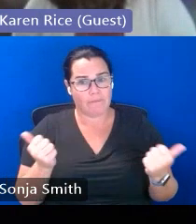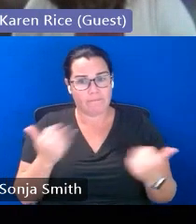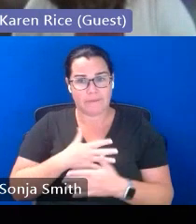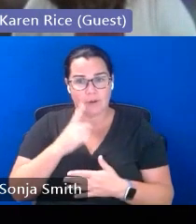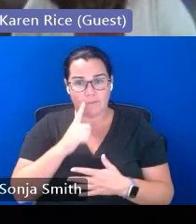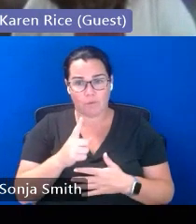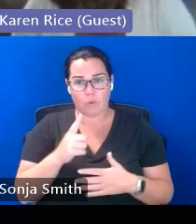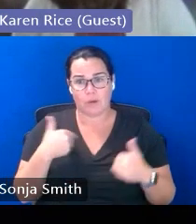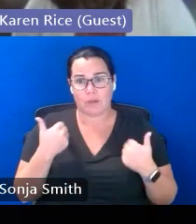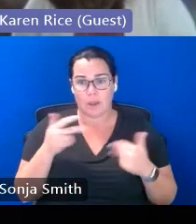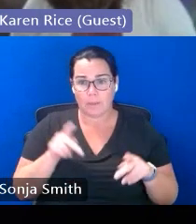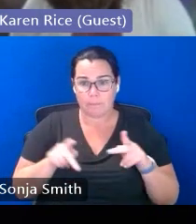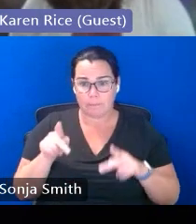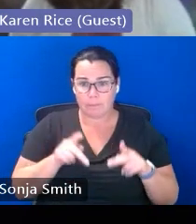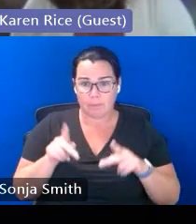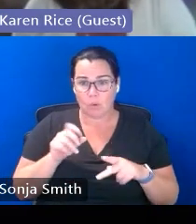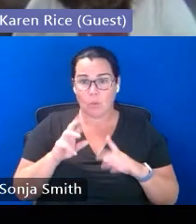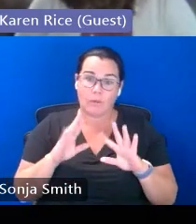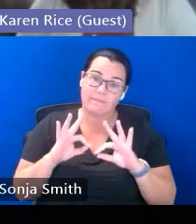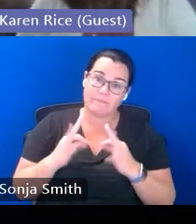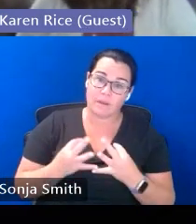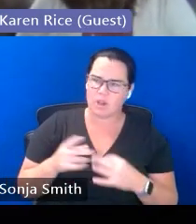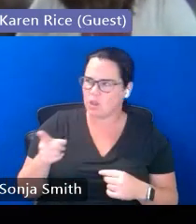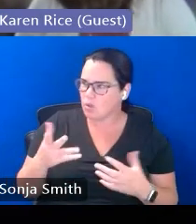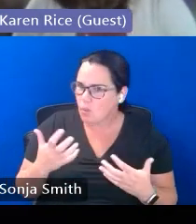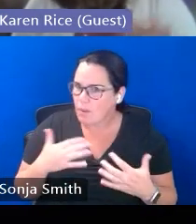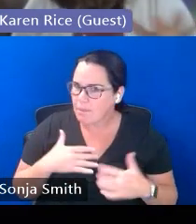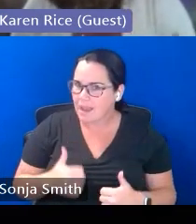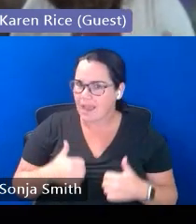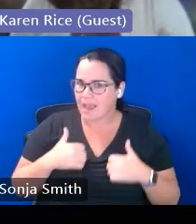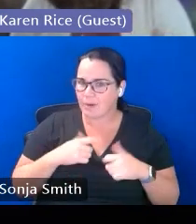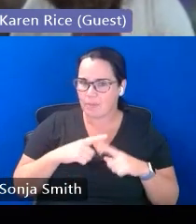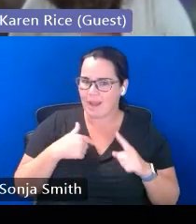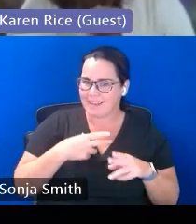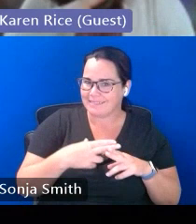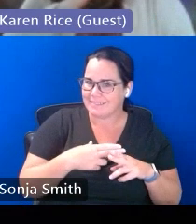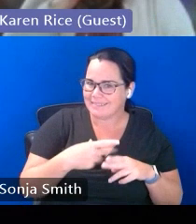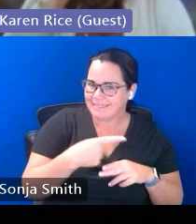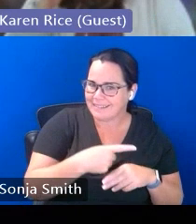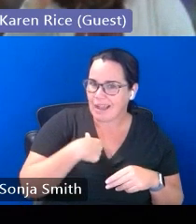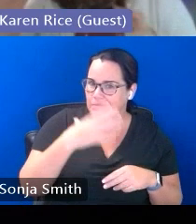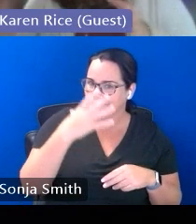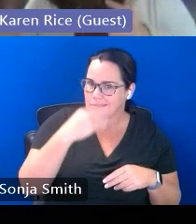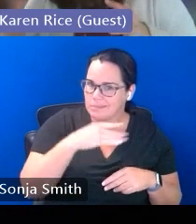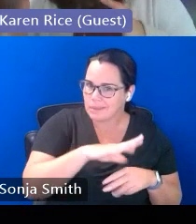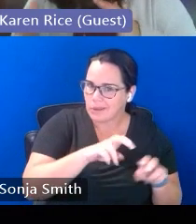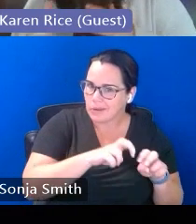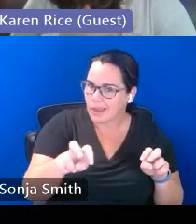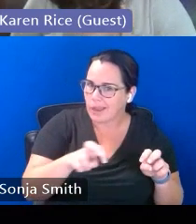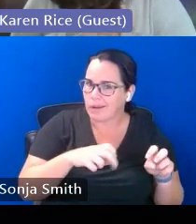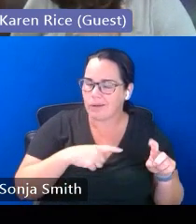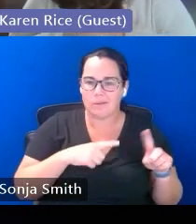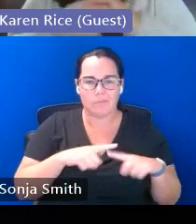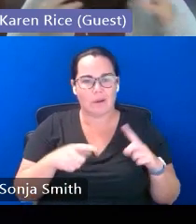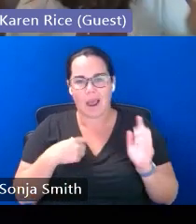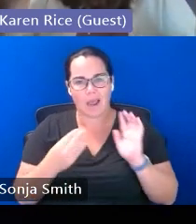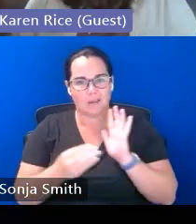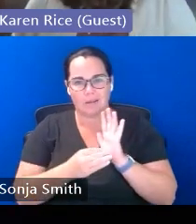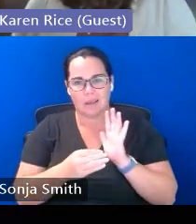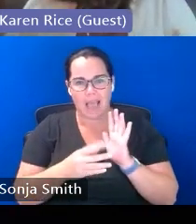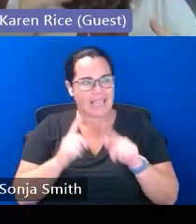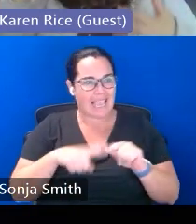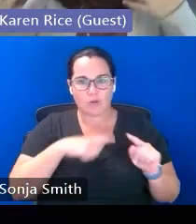youth around that and you want my address but i'm only temporarily staying or i'm sleeping on their couch but i don't i can't put their housing in jeopardy